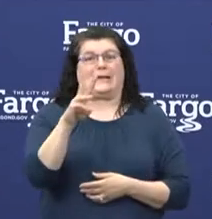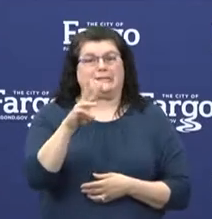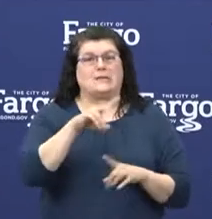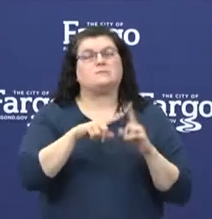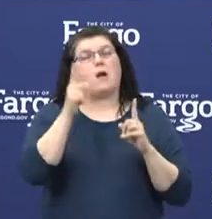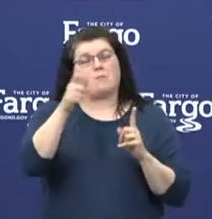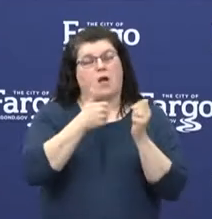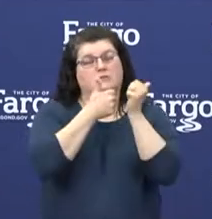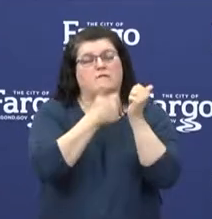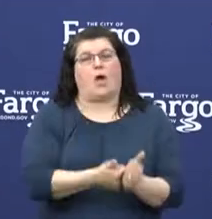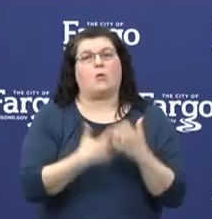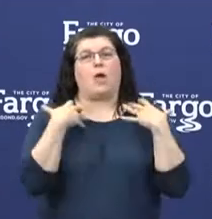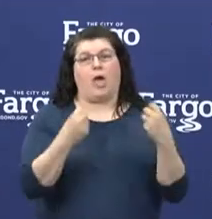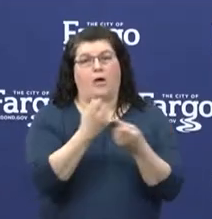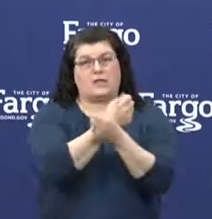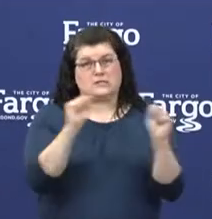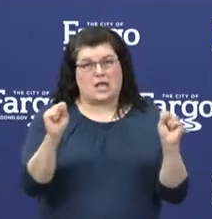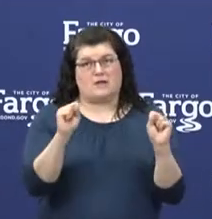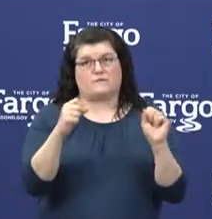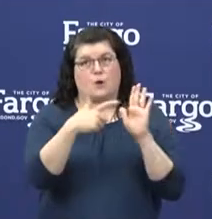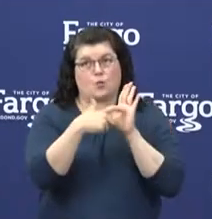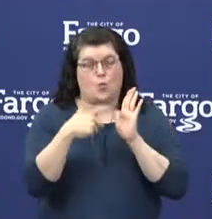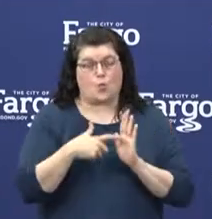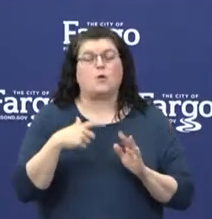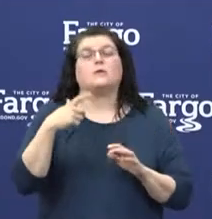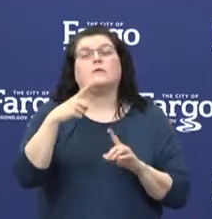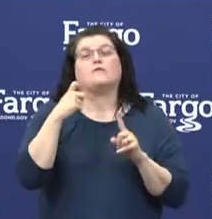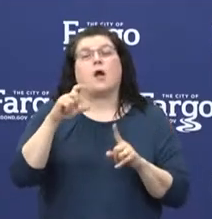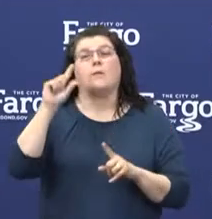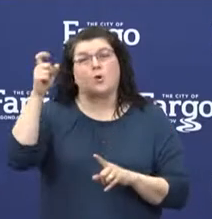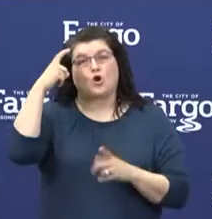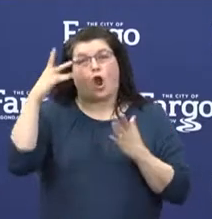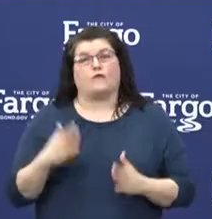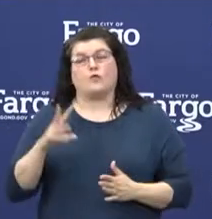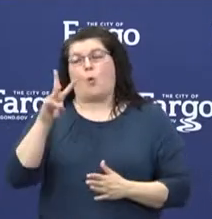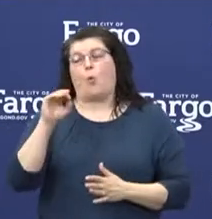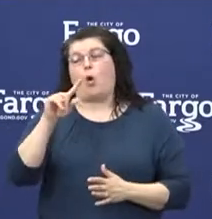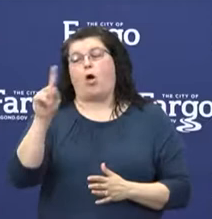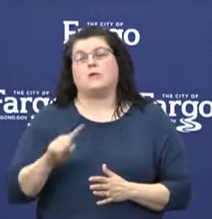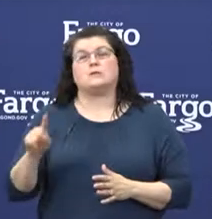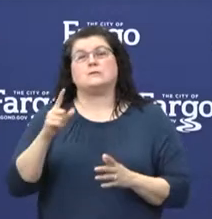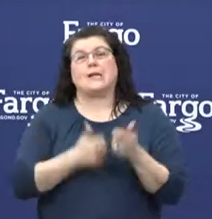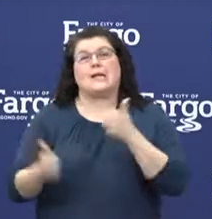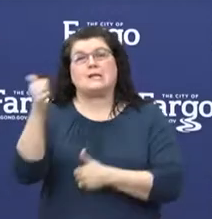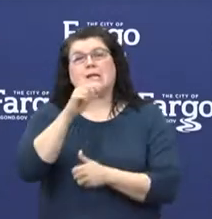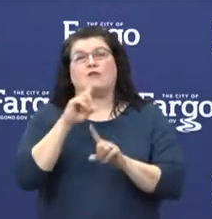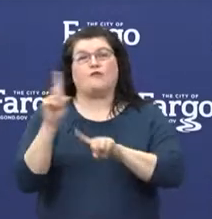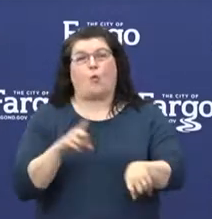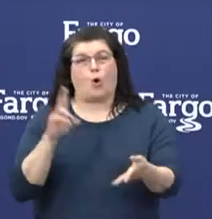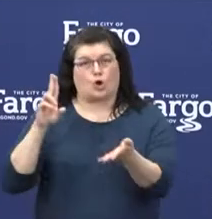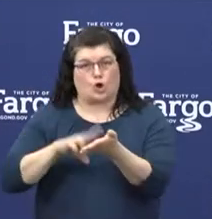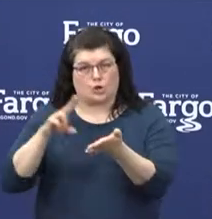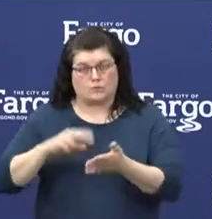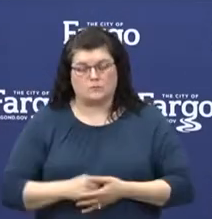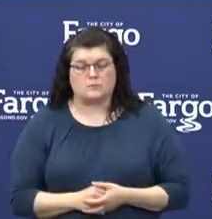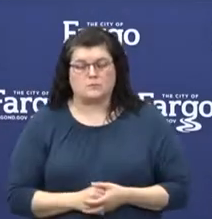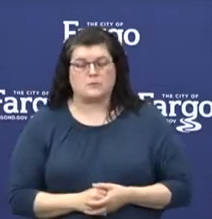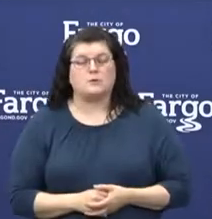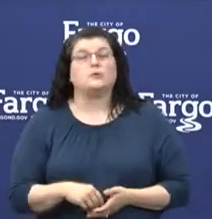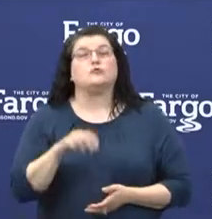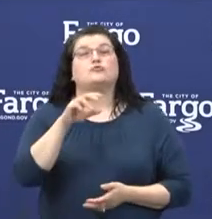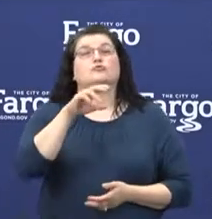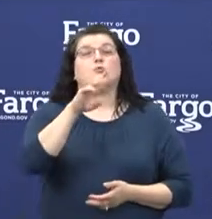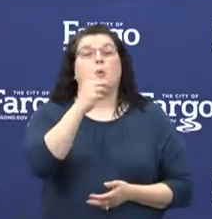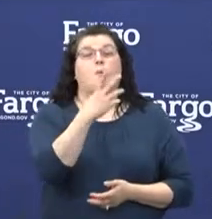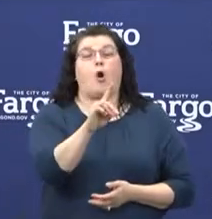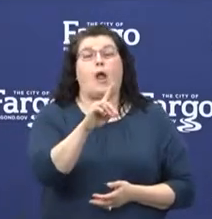protocols as provided by Governor Walz's executive order. Also, an NPS Moorhead Public Service